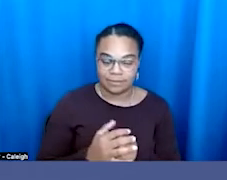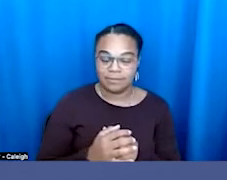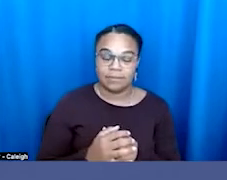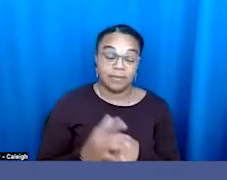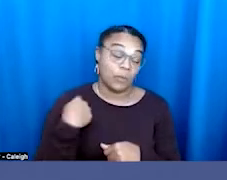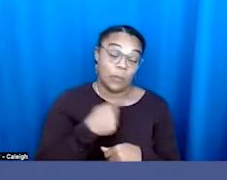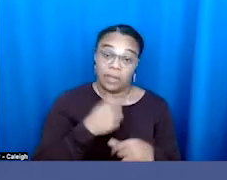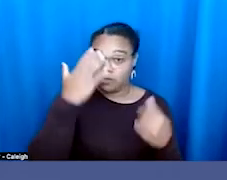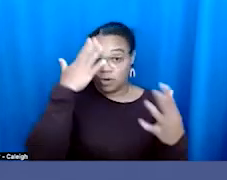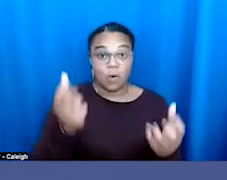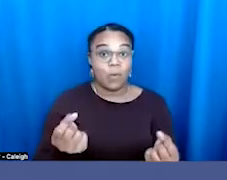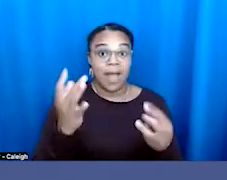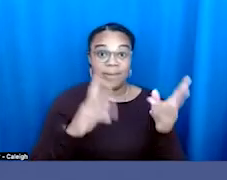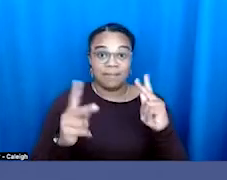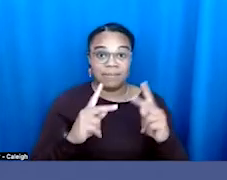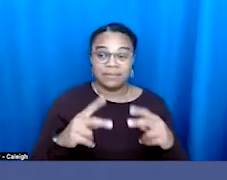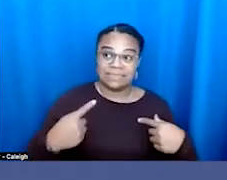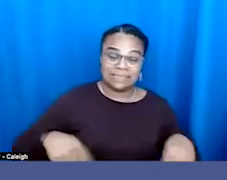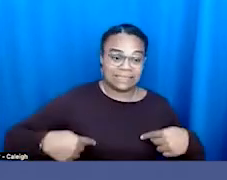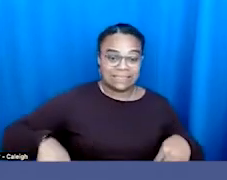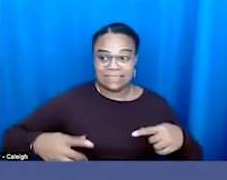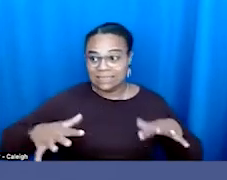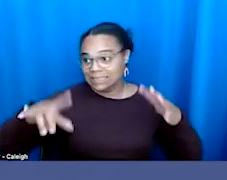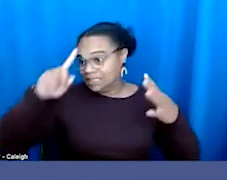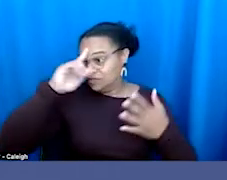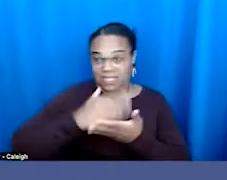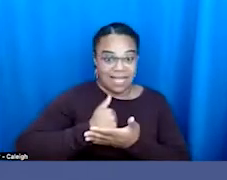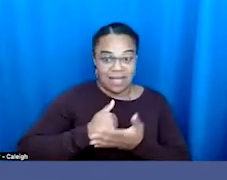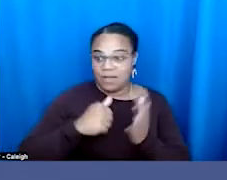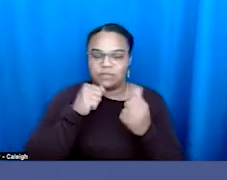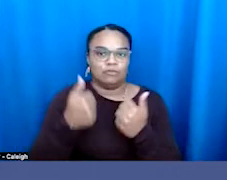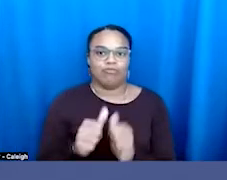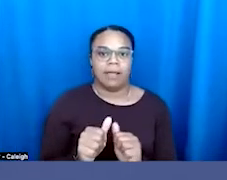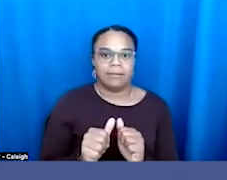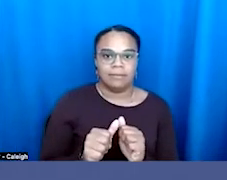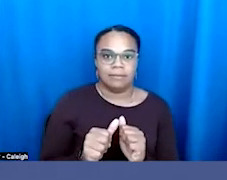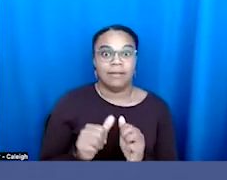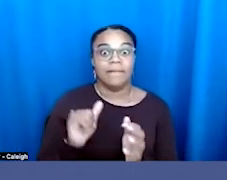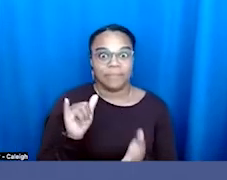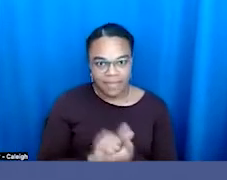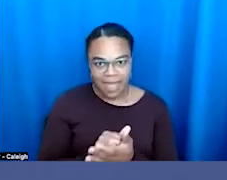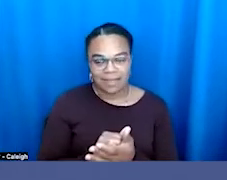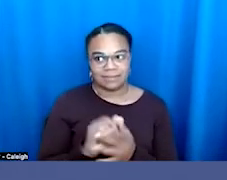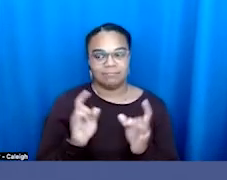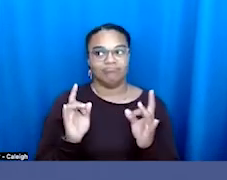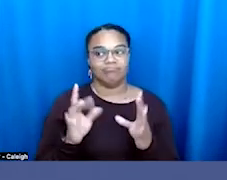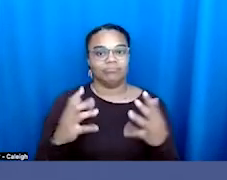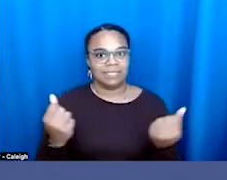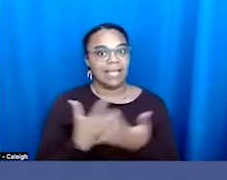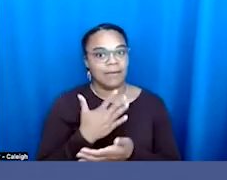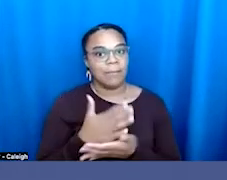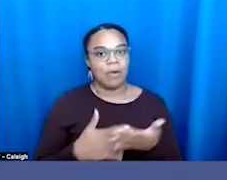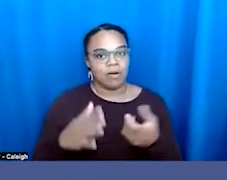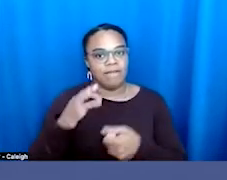people just get nervous and freaked out and don't even try. That's the chilling effect of these voter suppression